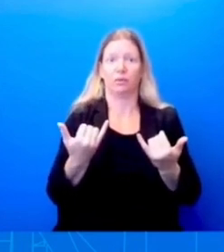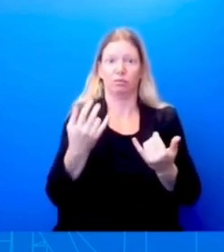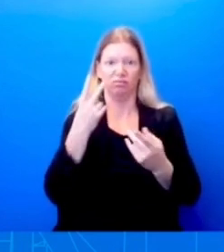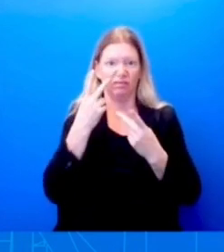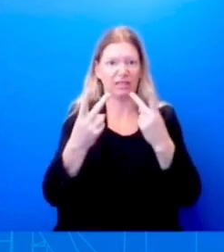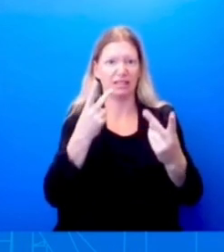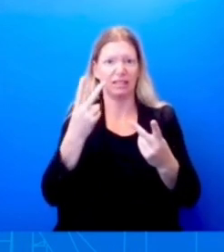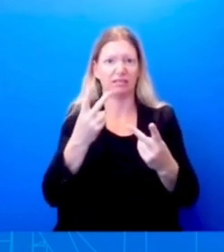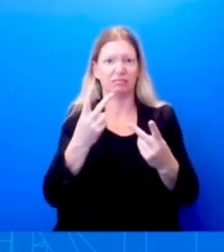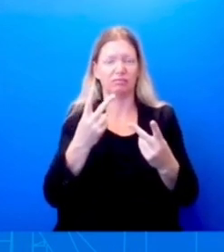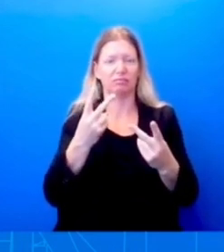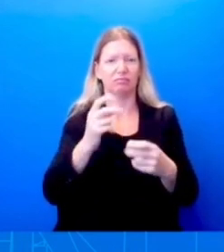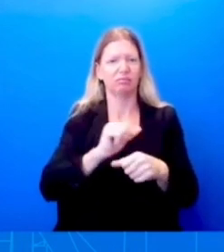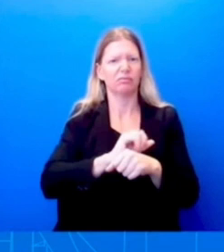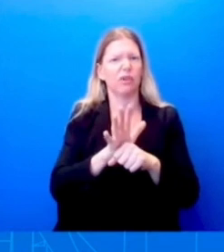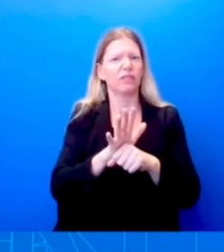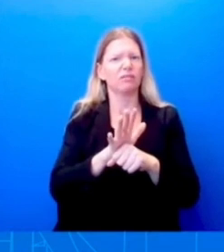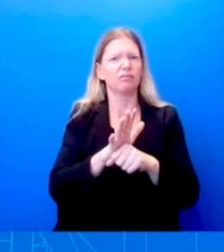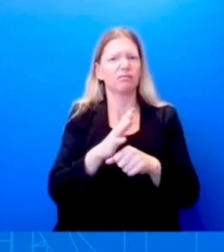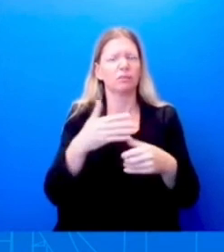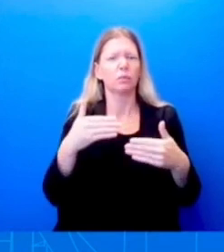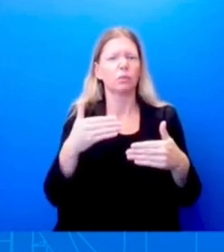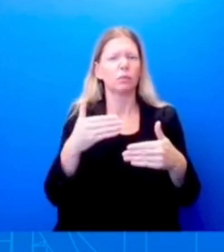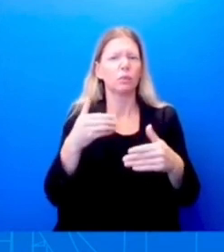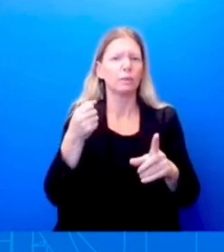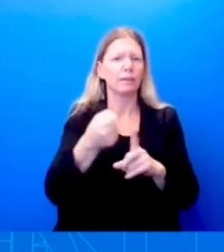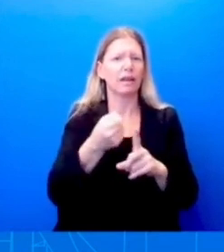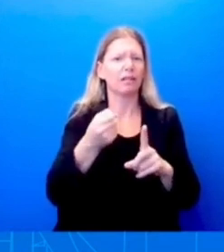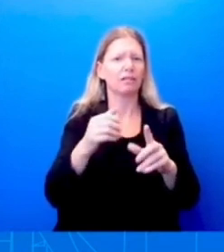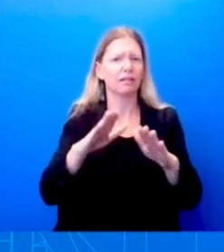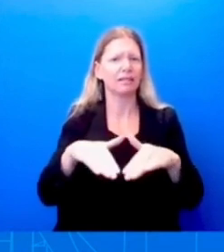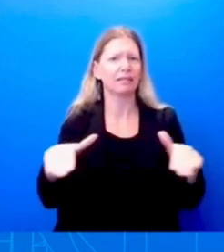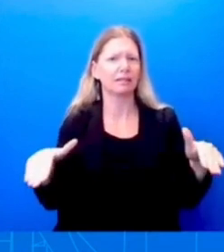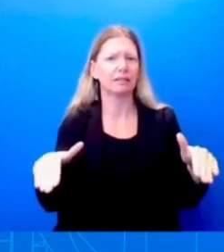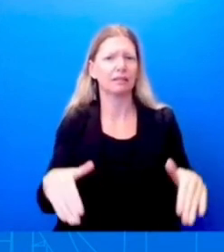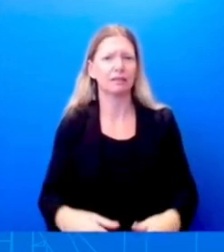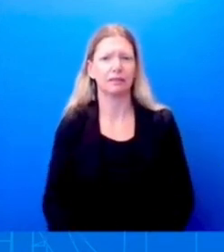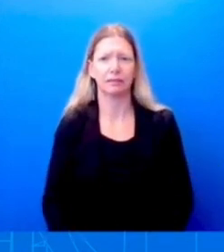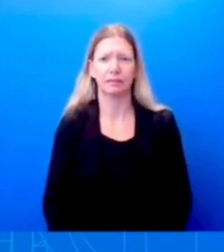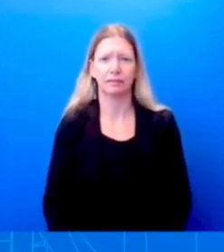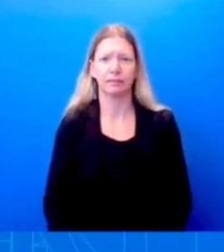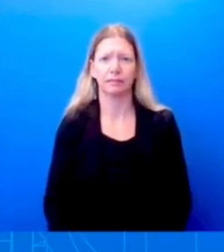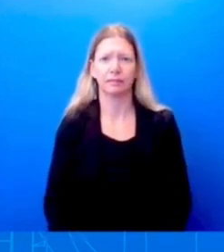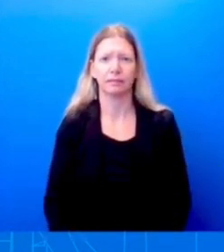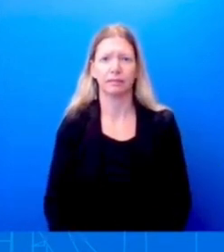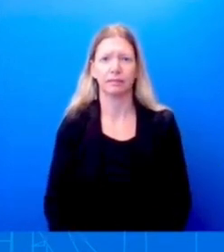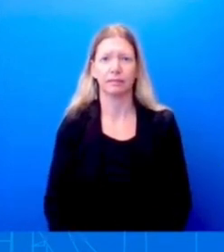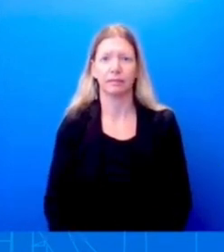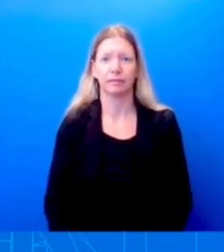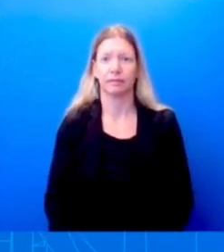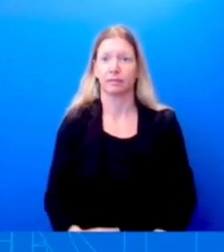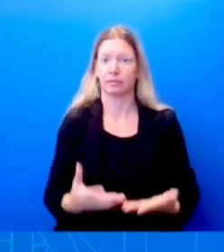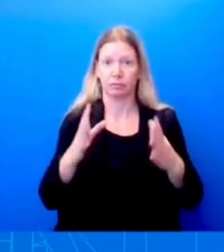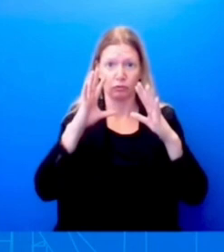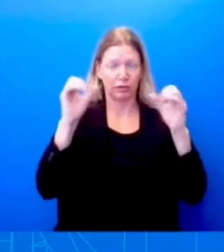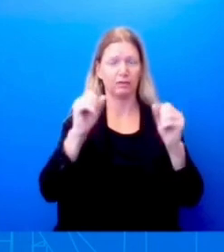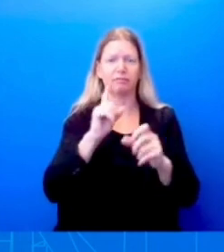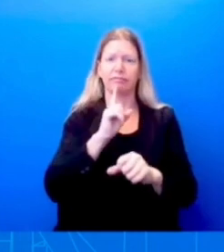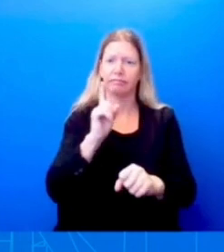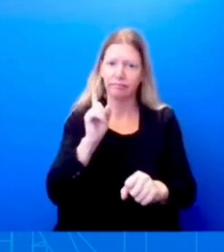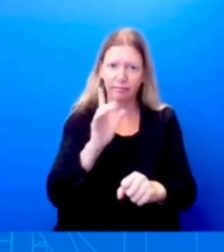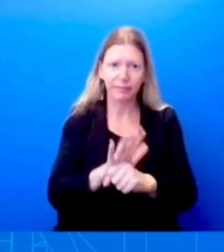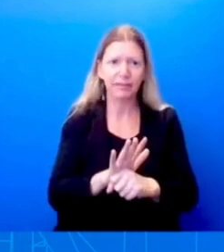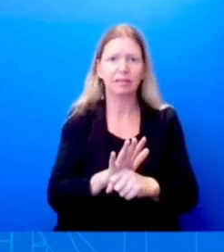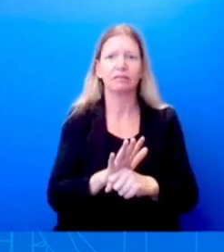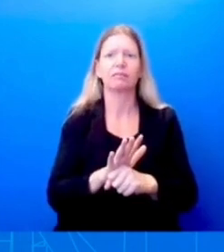our kids. And so, look, the President is committed to making sure that education for